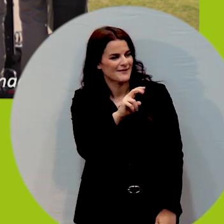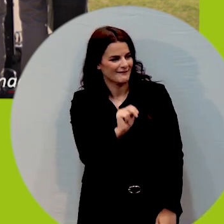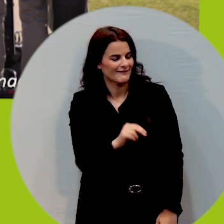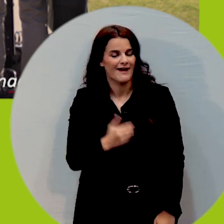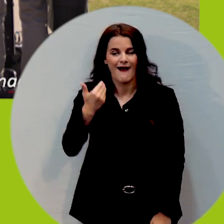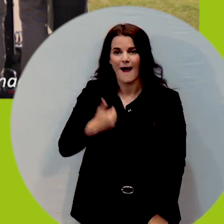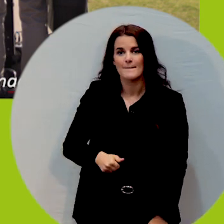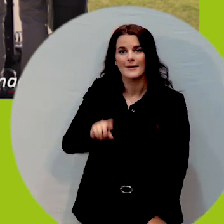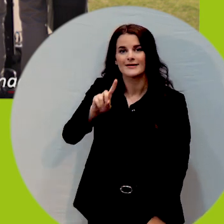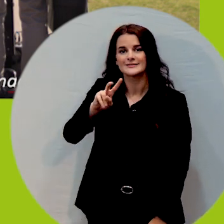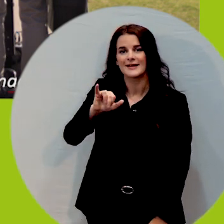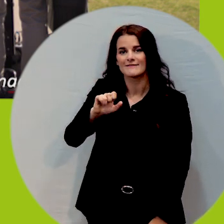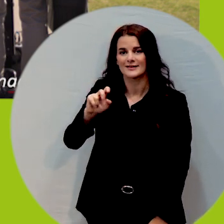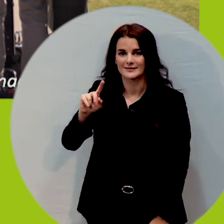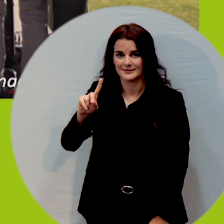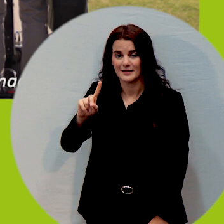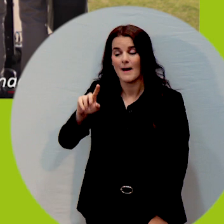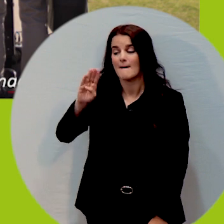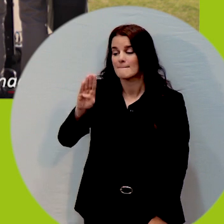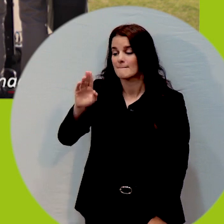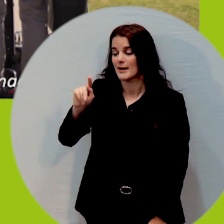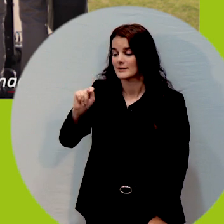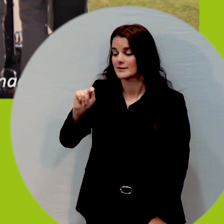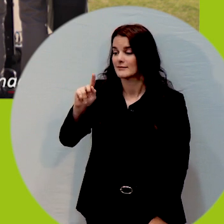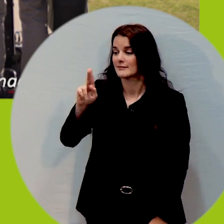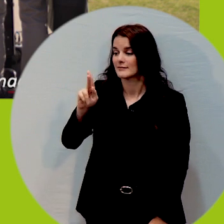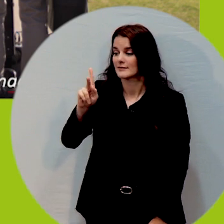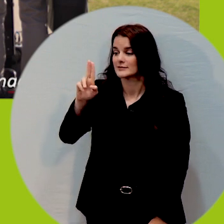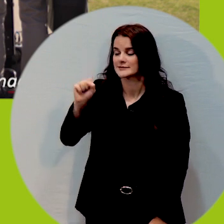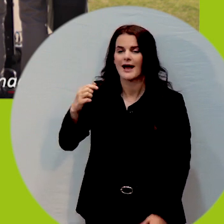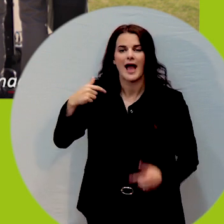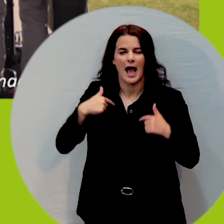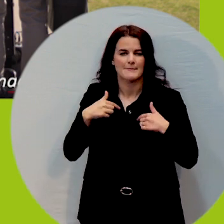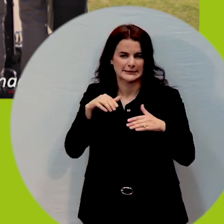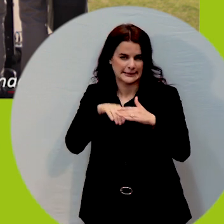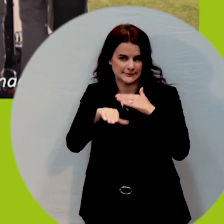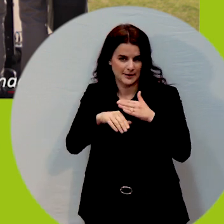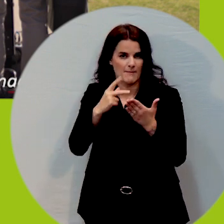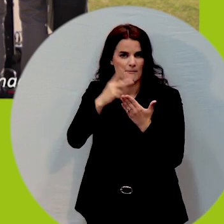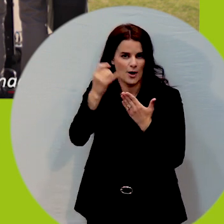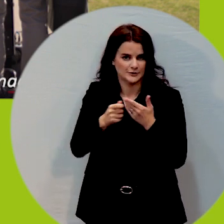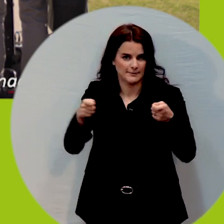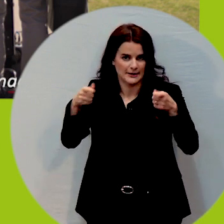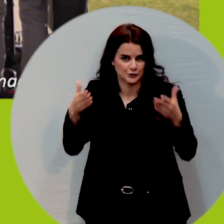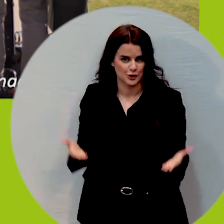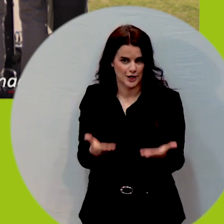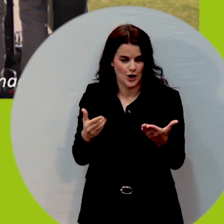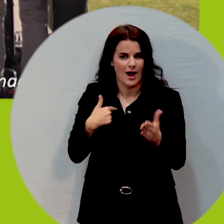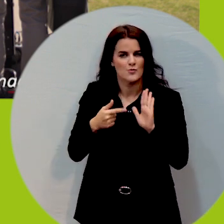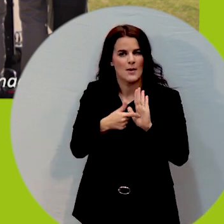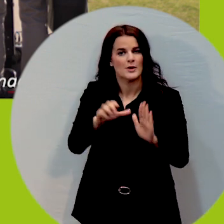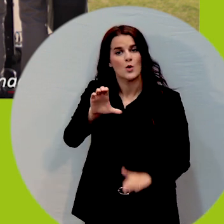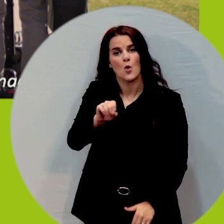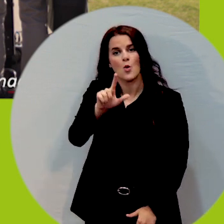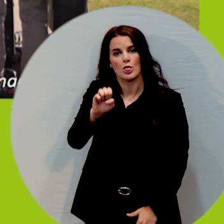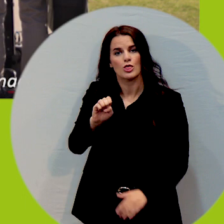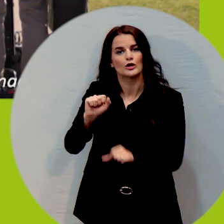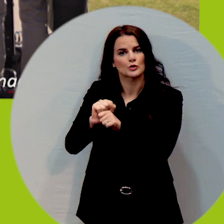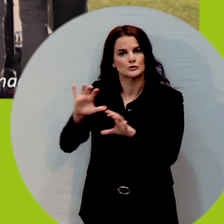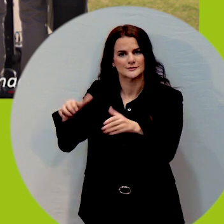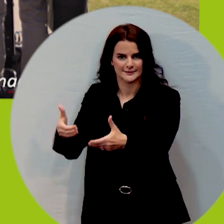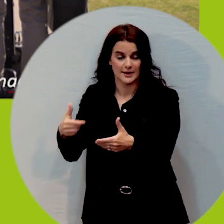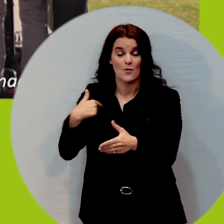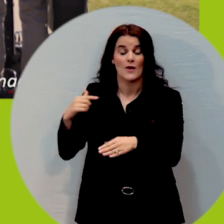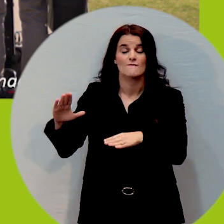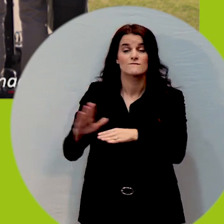Butkus. I'm here representing Coal & Associates and I'm an accessibility project manager with the group. Coal & Associates is a